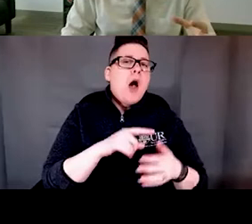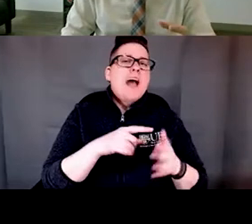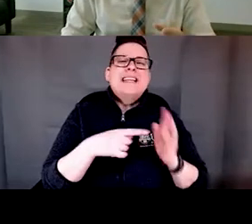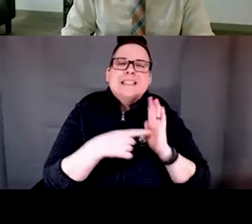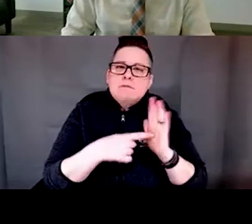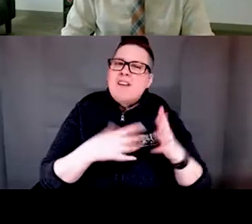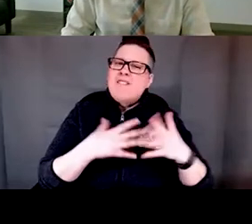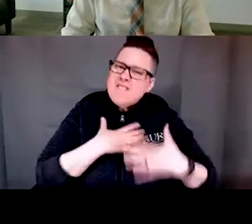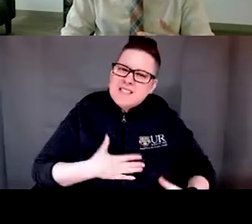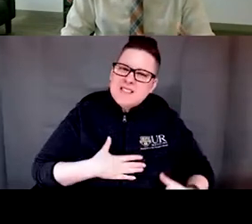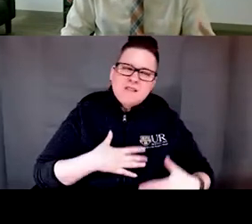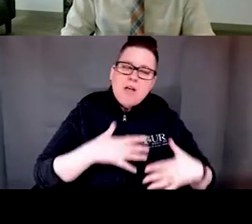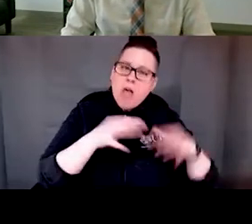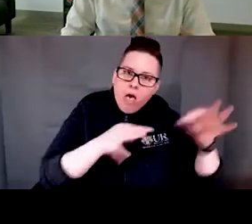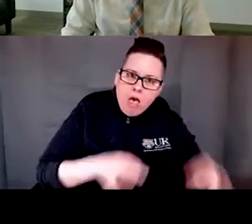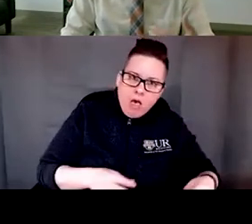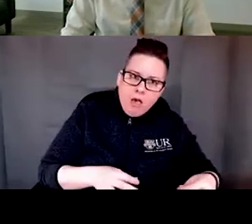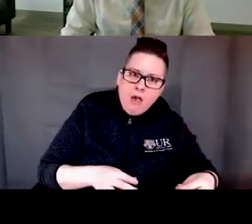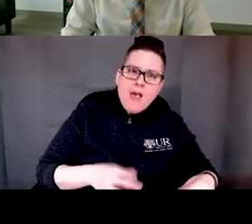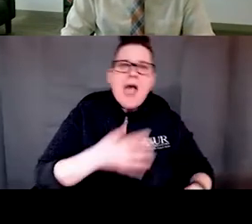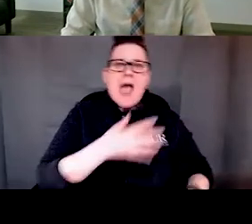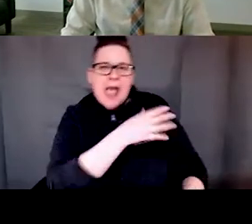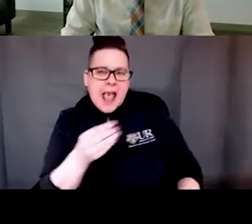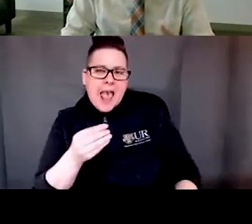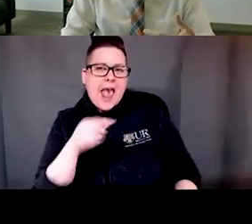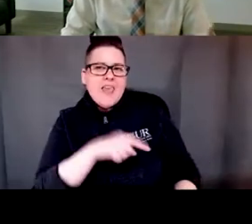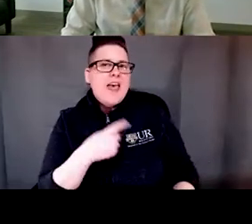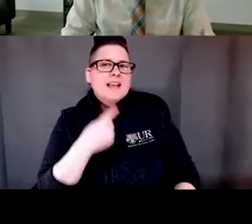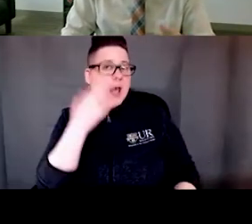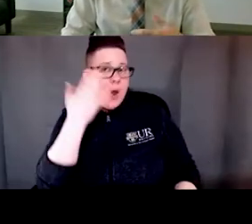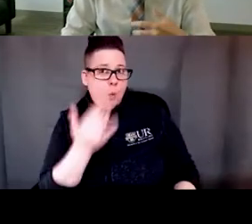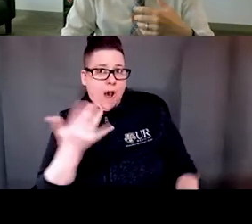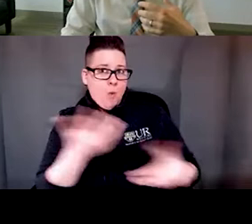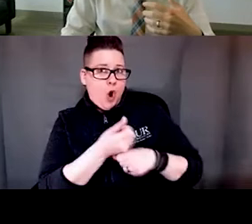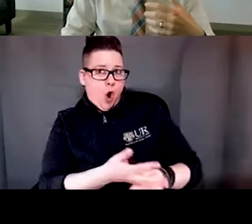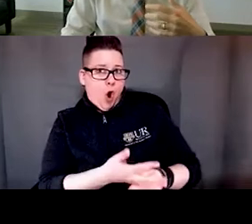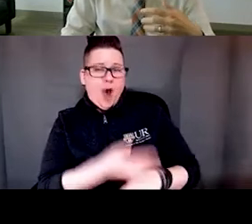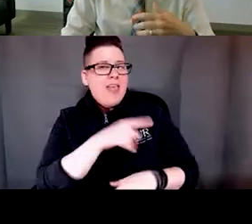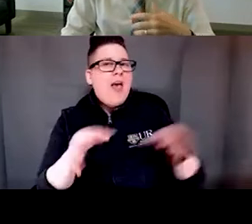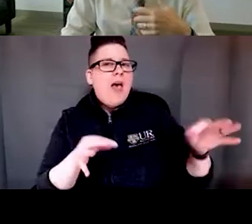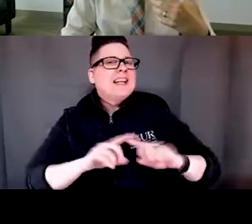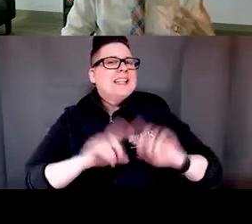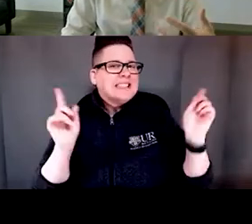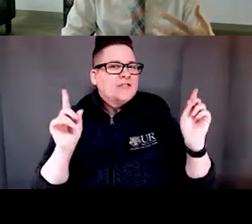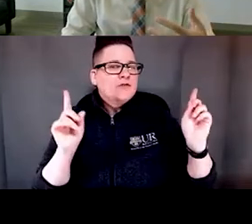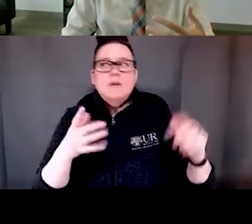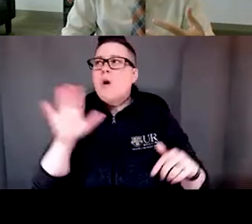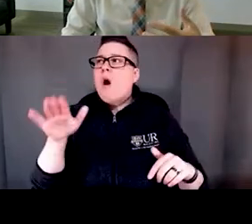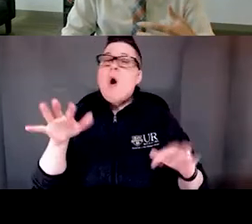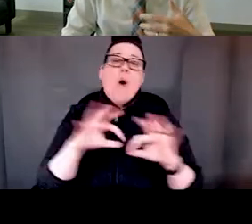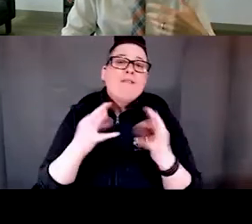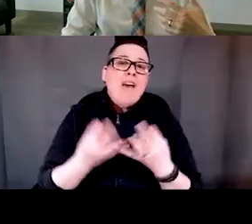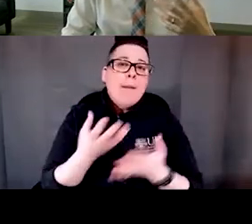what they're ascribing their symptoms to, or why they're feeling this way is different, right? They'll talk about the loss of family and